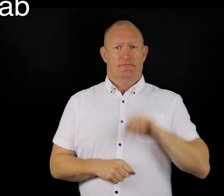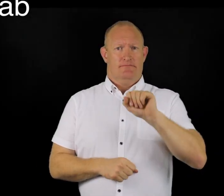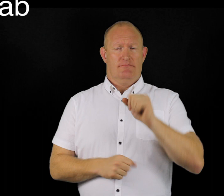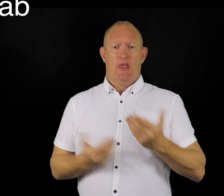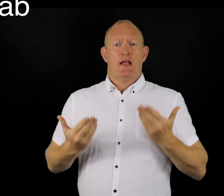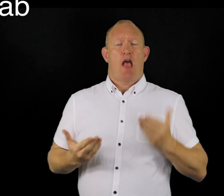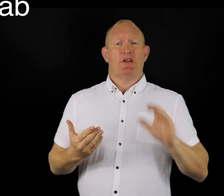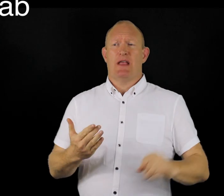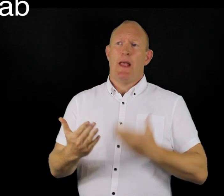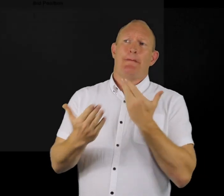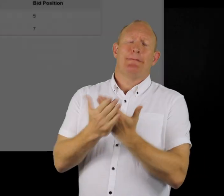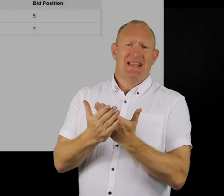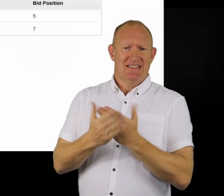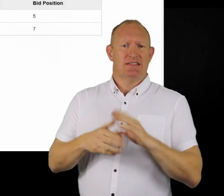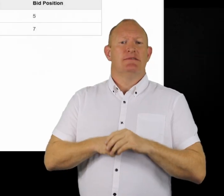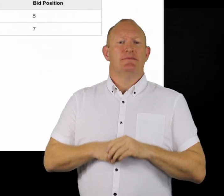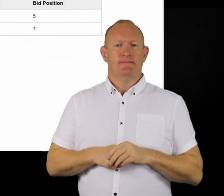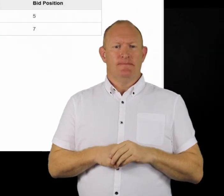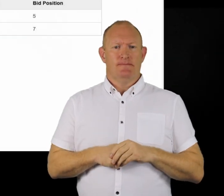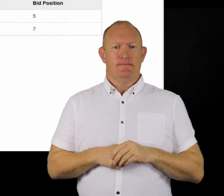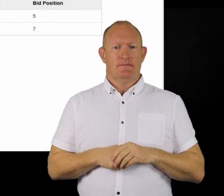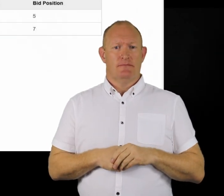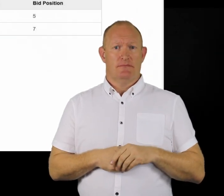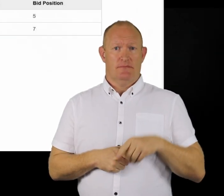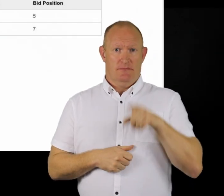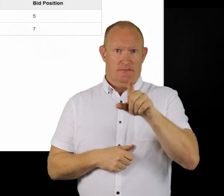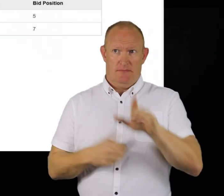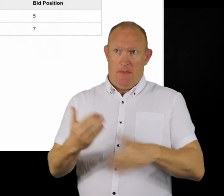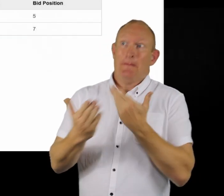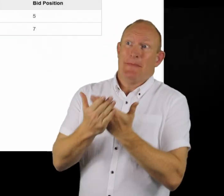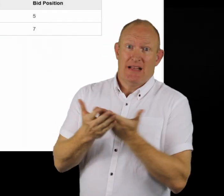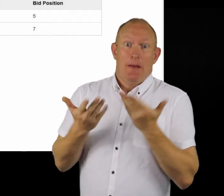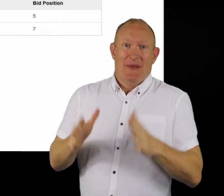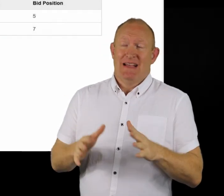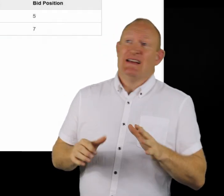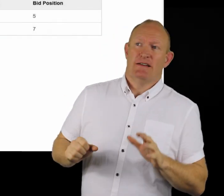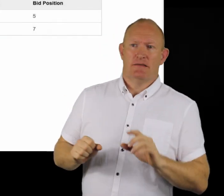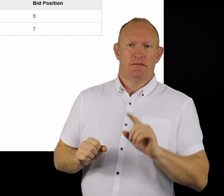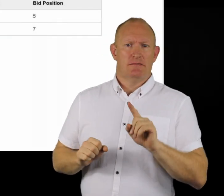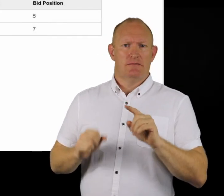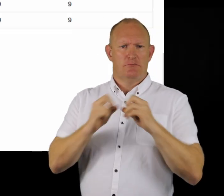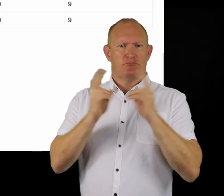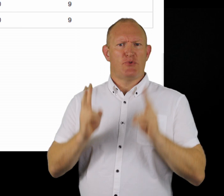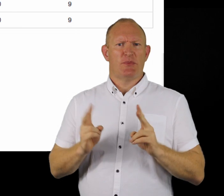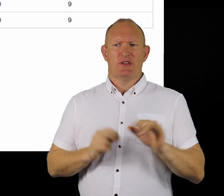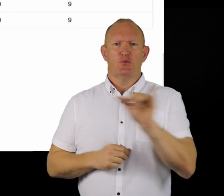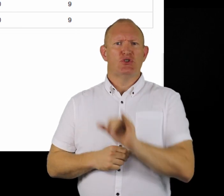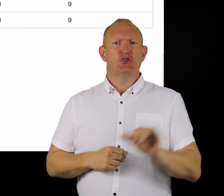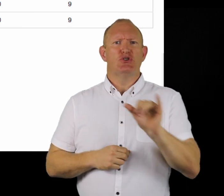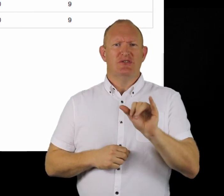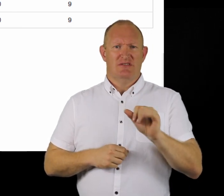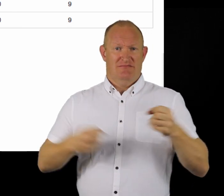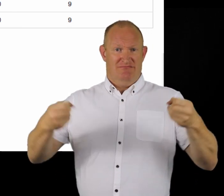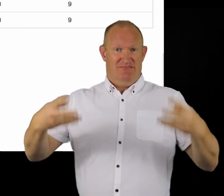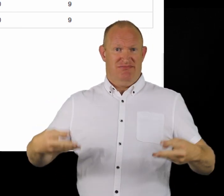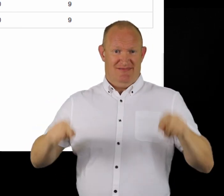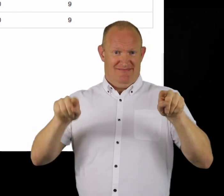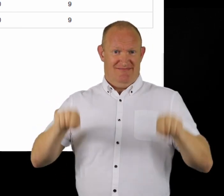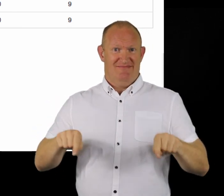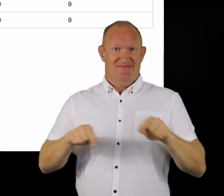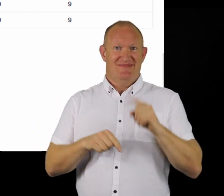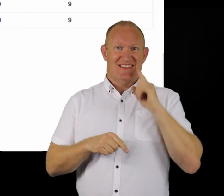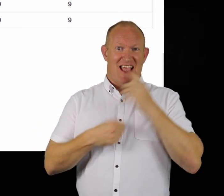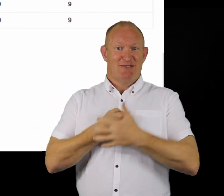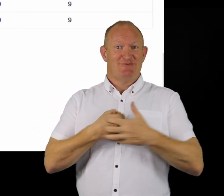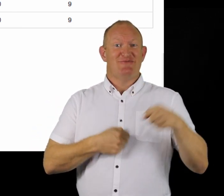Under this tab you will be able to see four more tabs. The first tab is properties